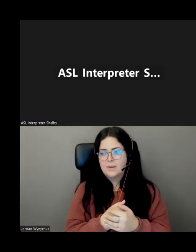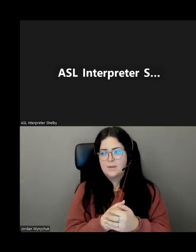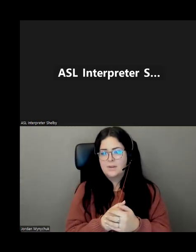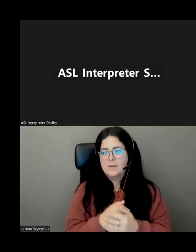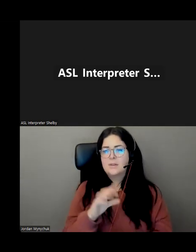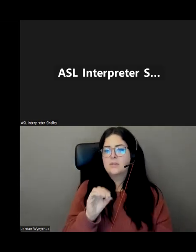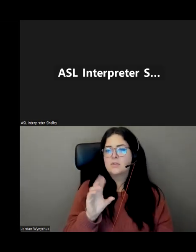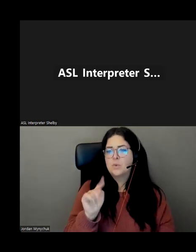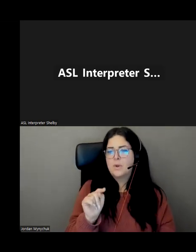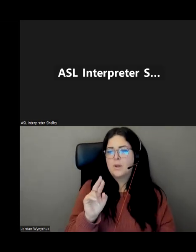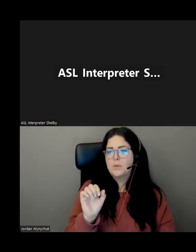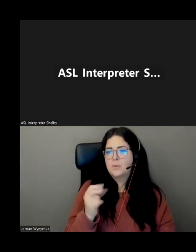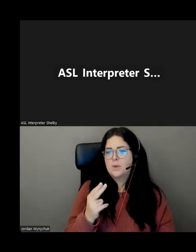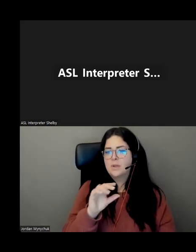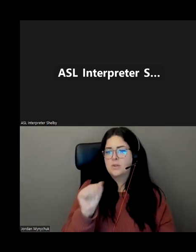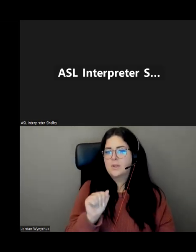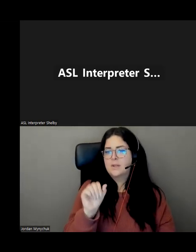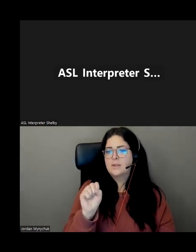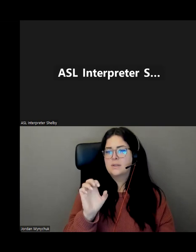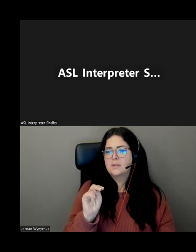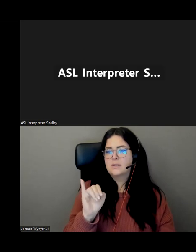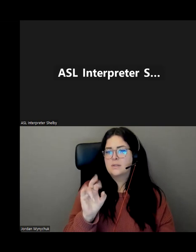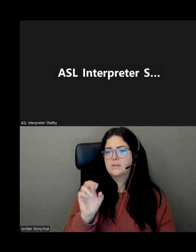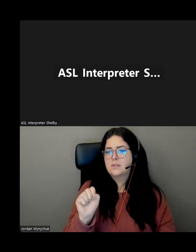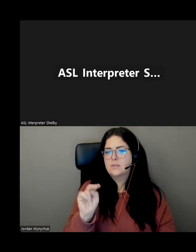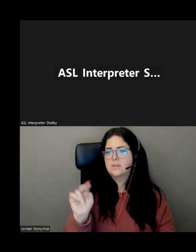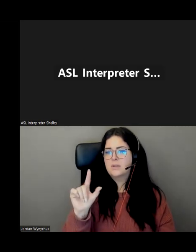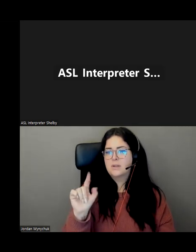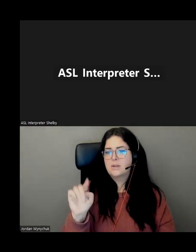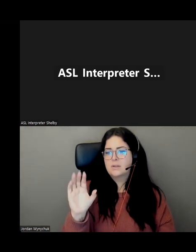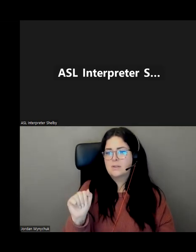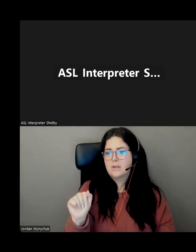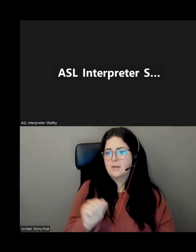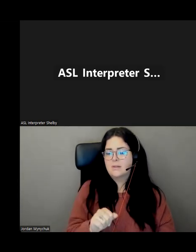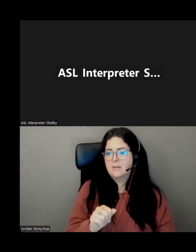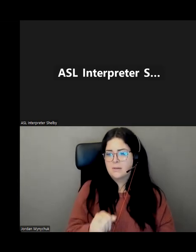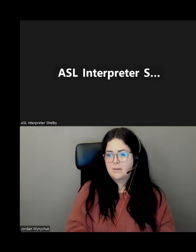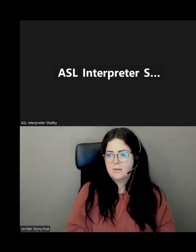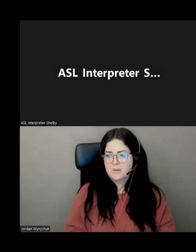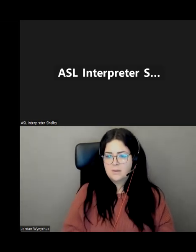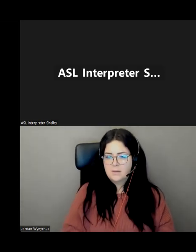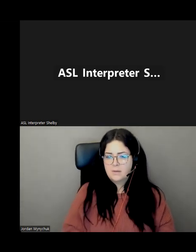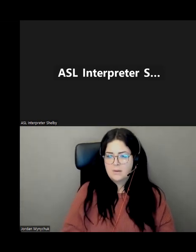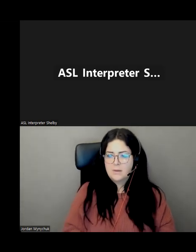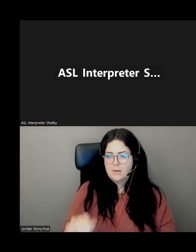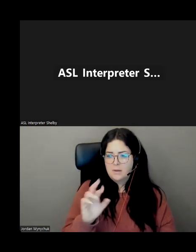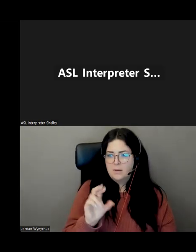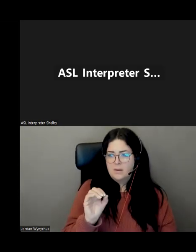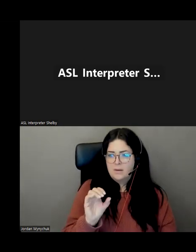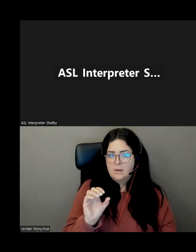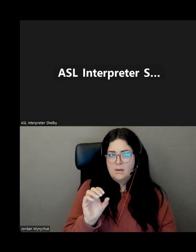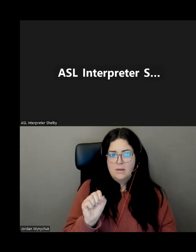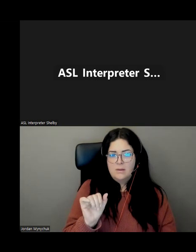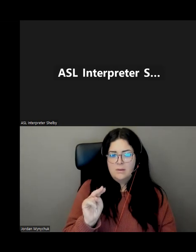outreach at seniors nl.ca catherine yes rosanna uh